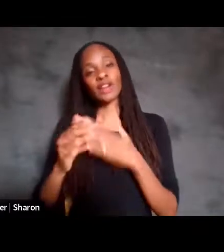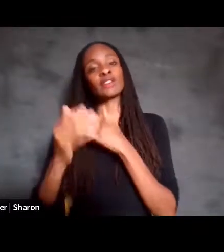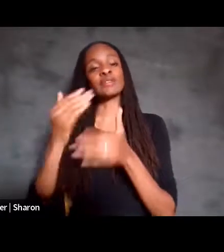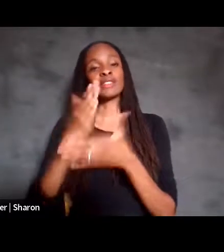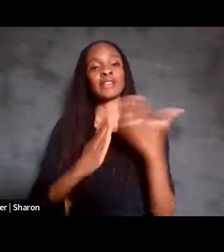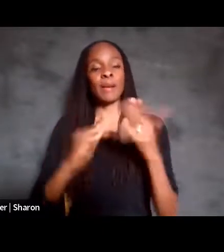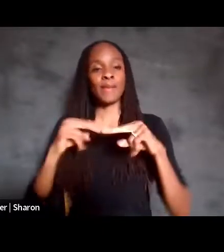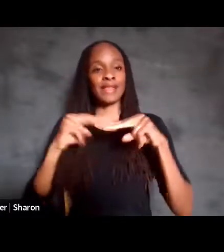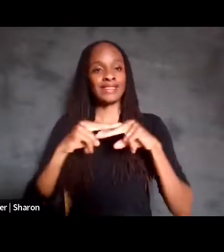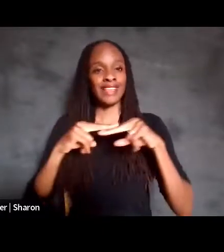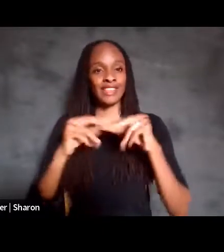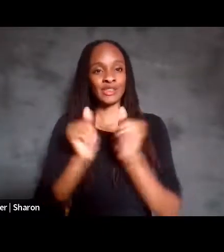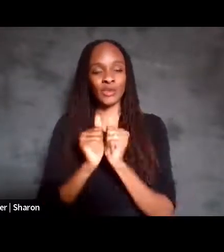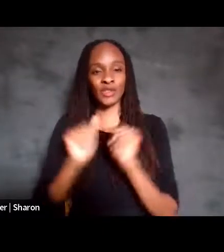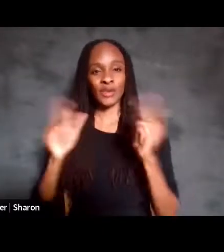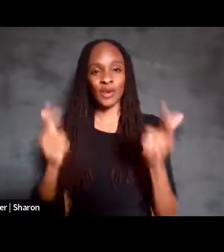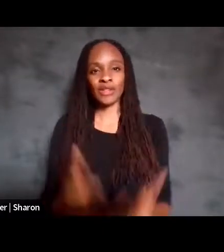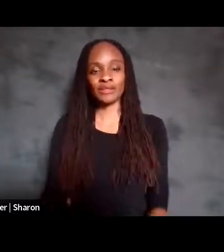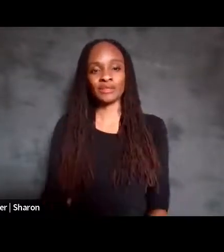all.